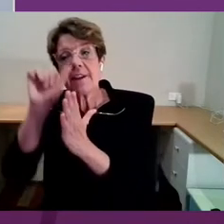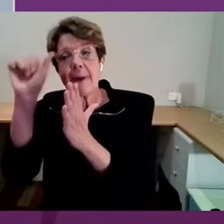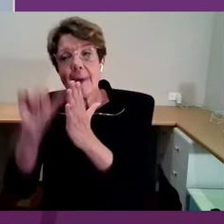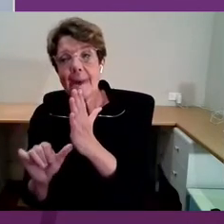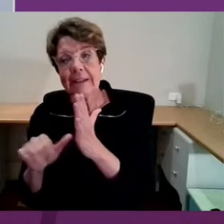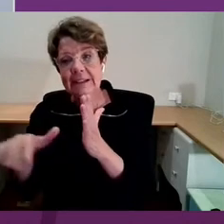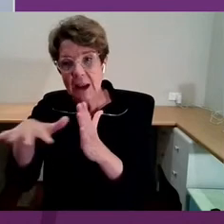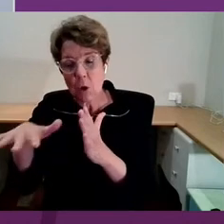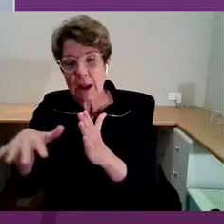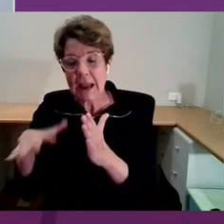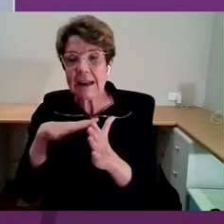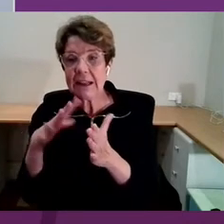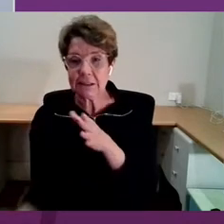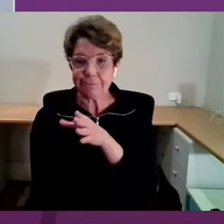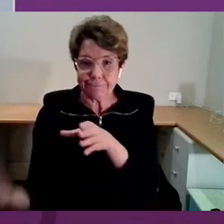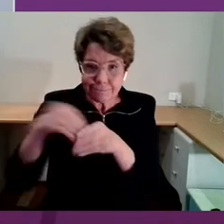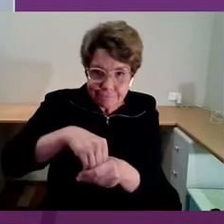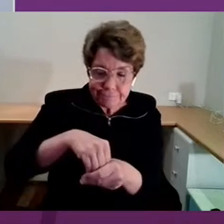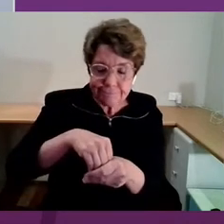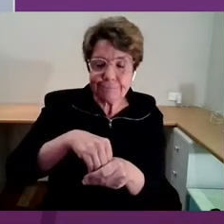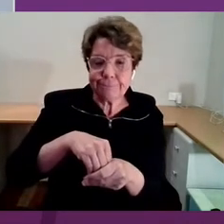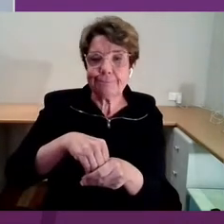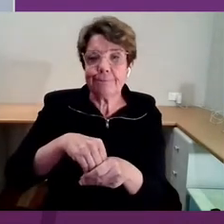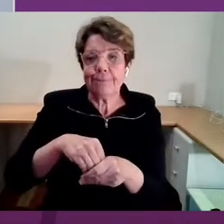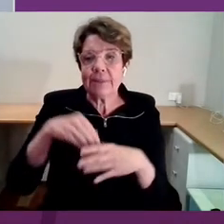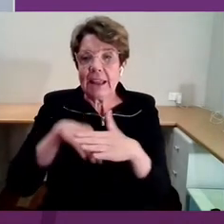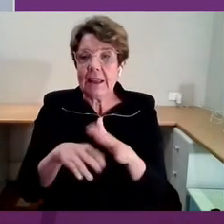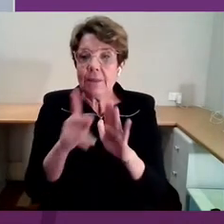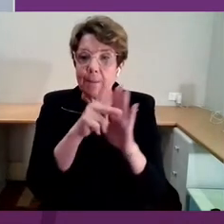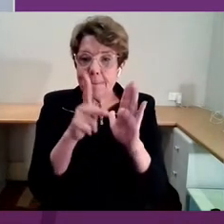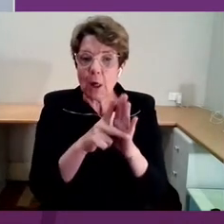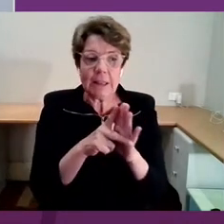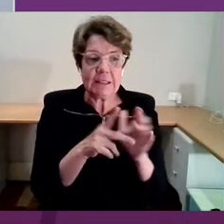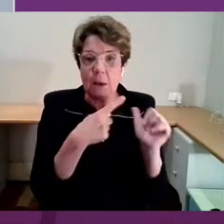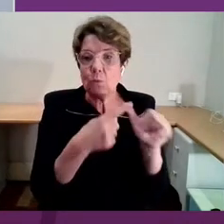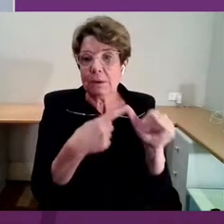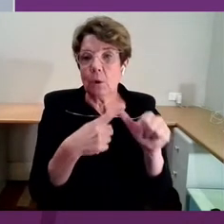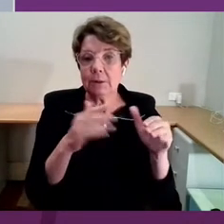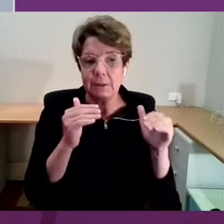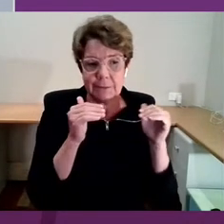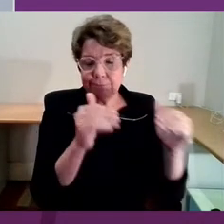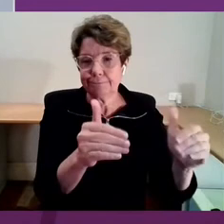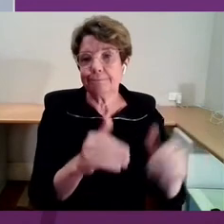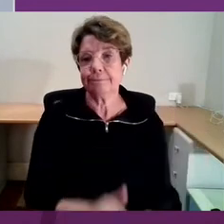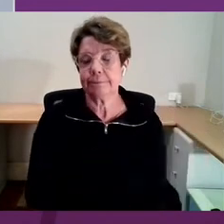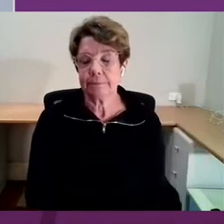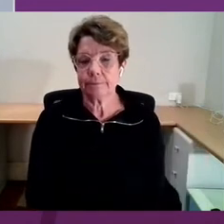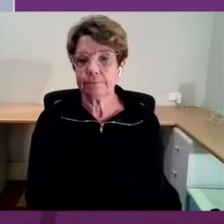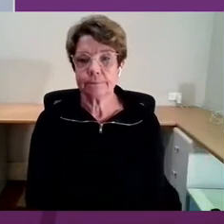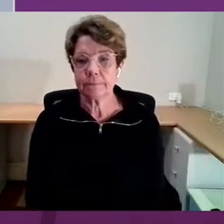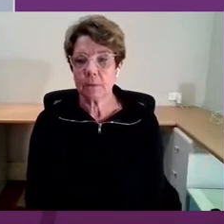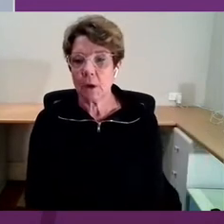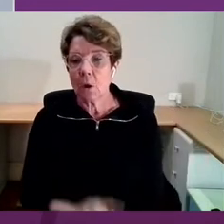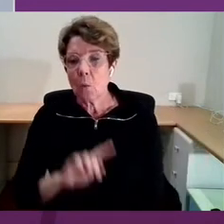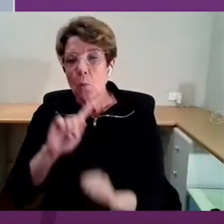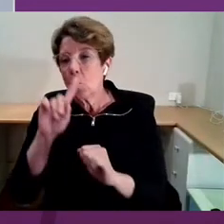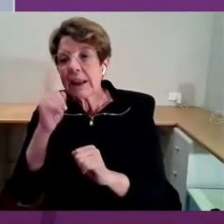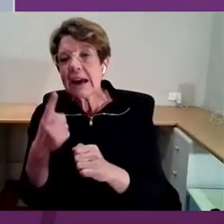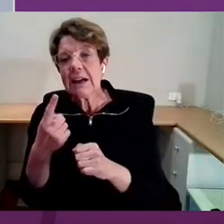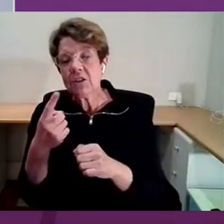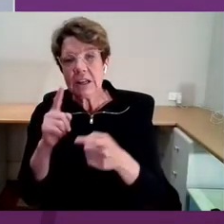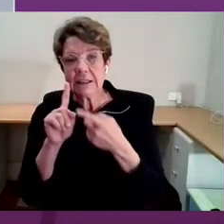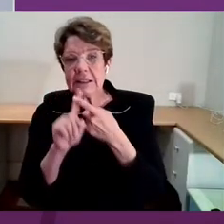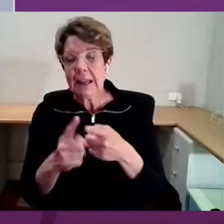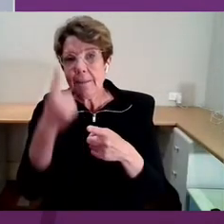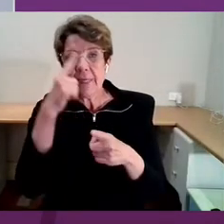inculcated and embedded in the policy responses going forward. You know, we cannot just keep thinking about mental health as a biomedical